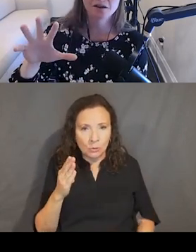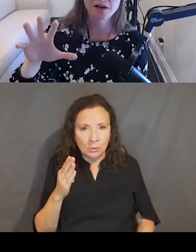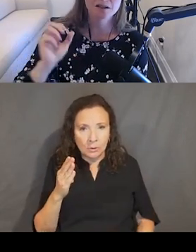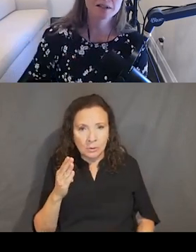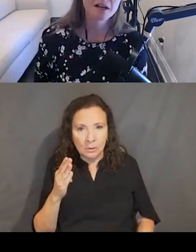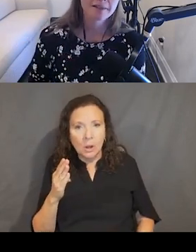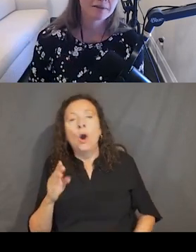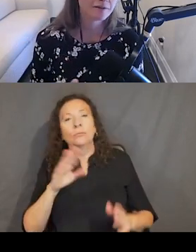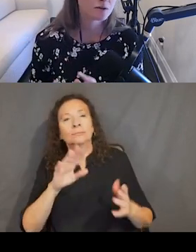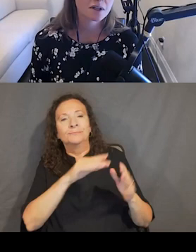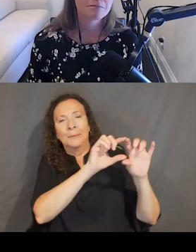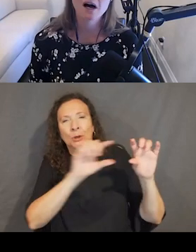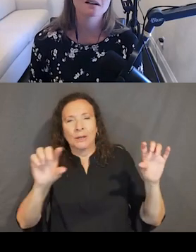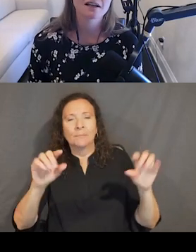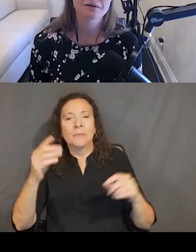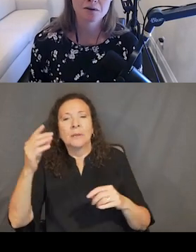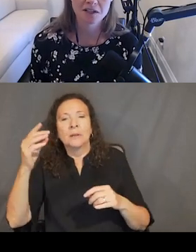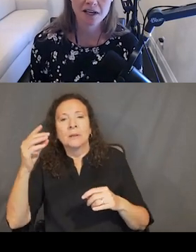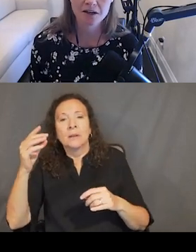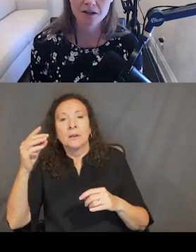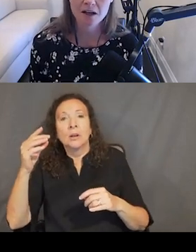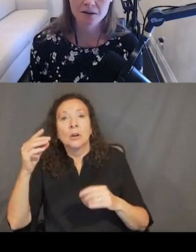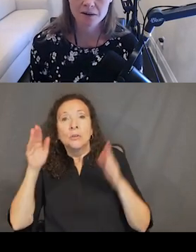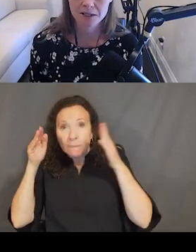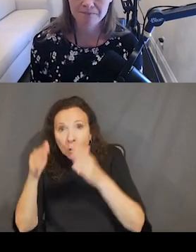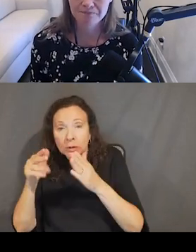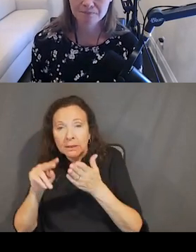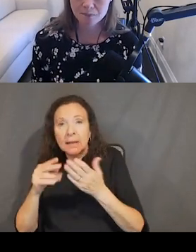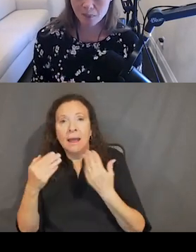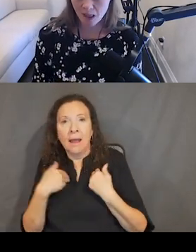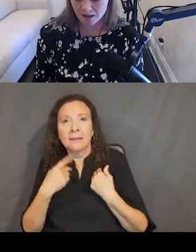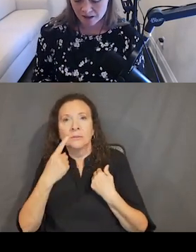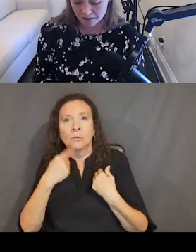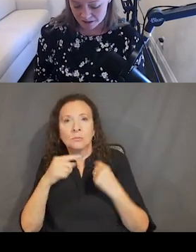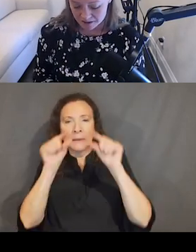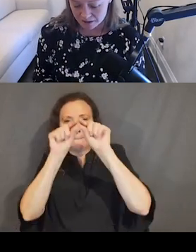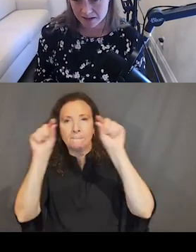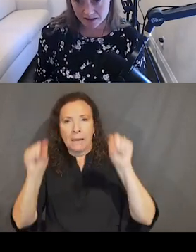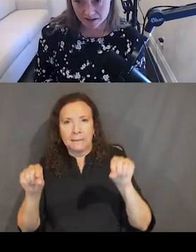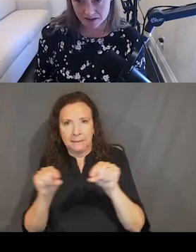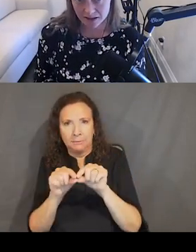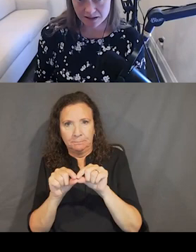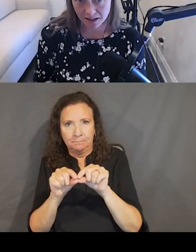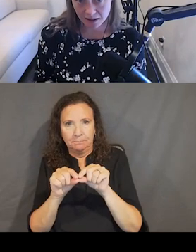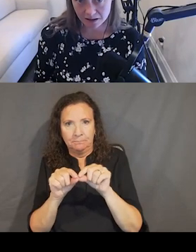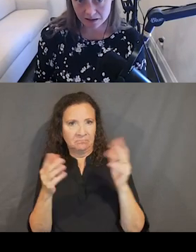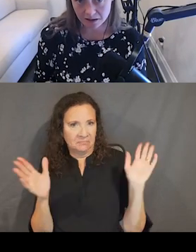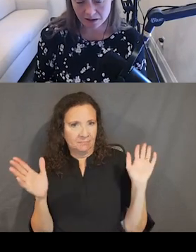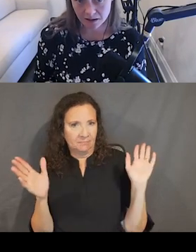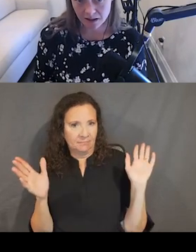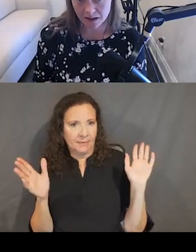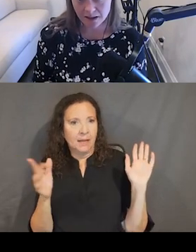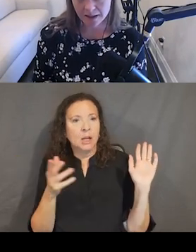we've added another element, that fuchsia box, that focus indicator around it. This consistency is key.